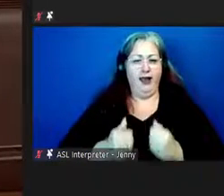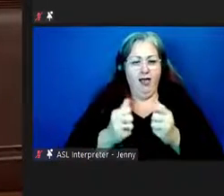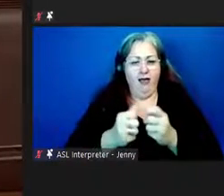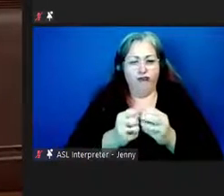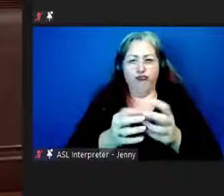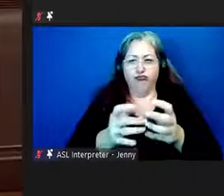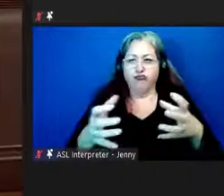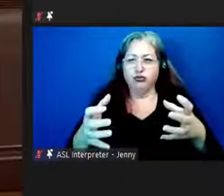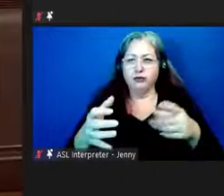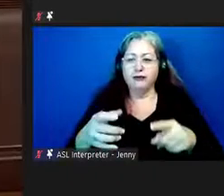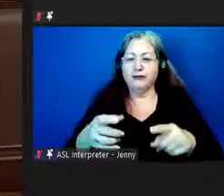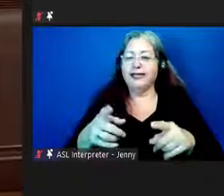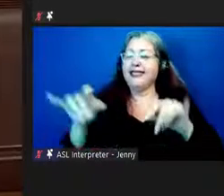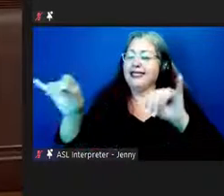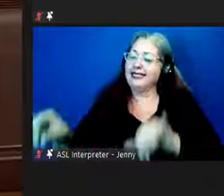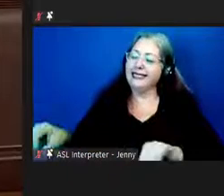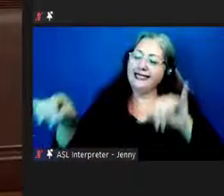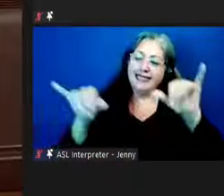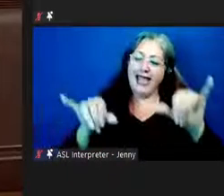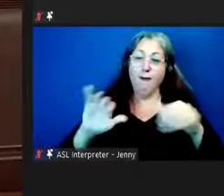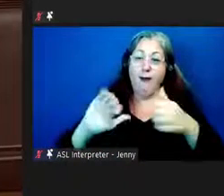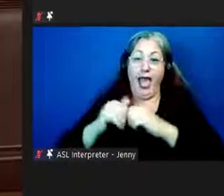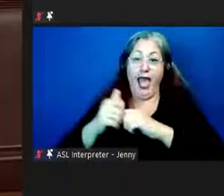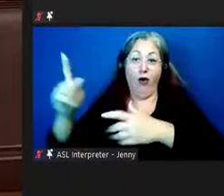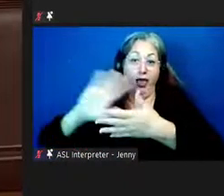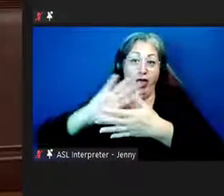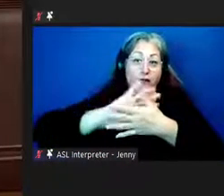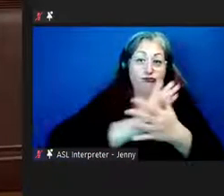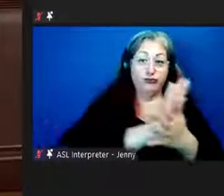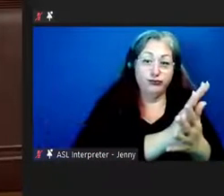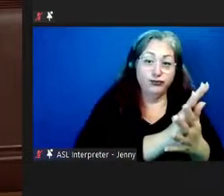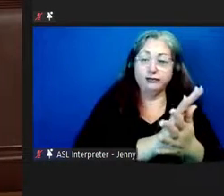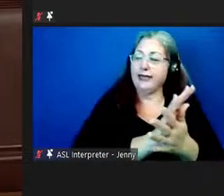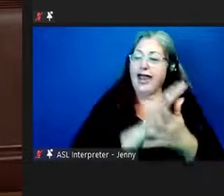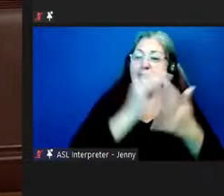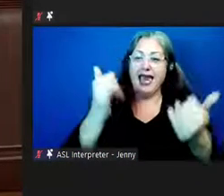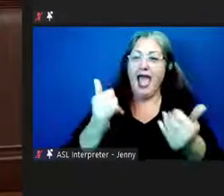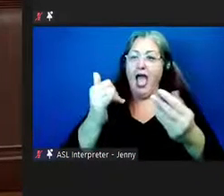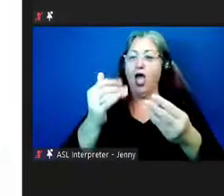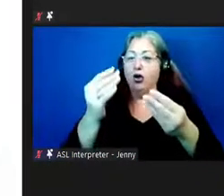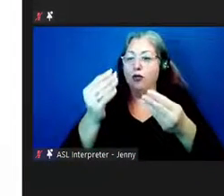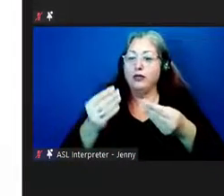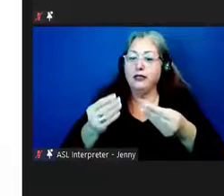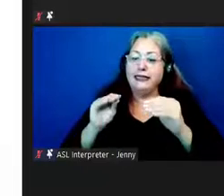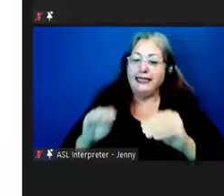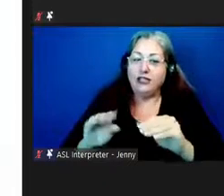The same way they tried to extinguish it. We share it with our children.